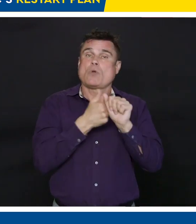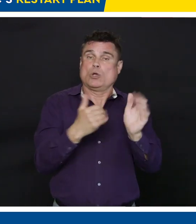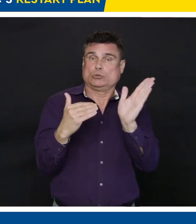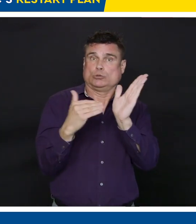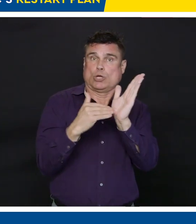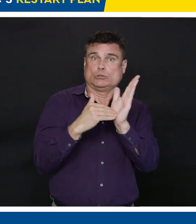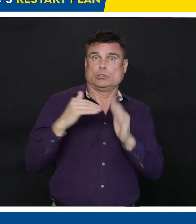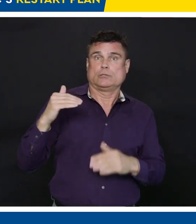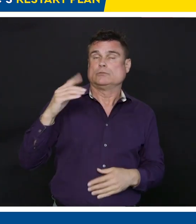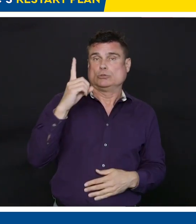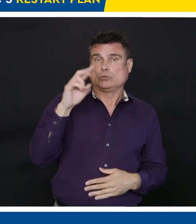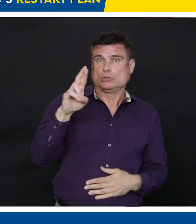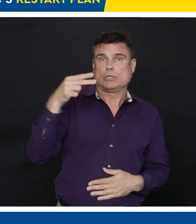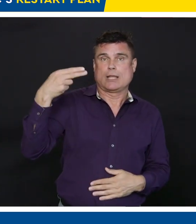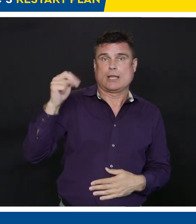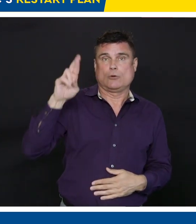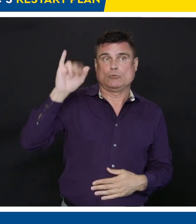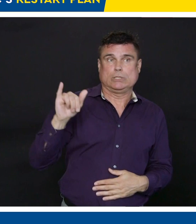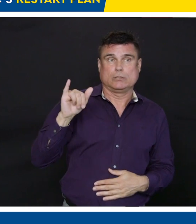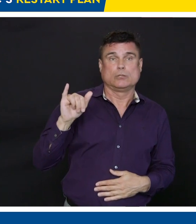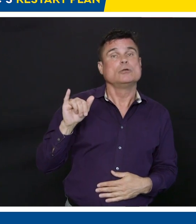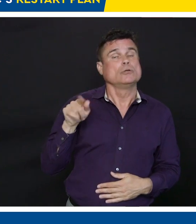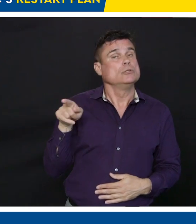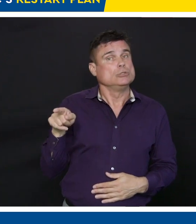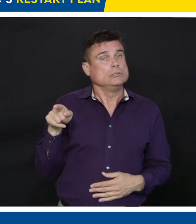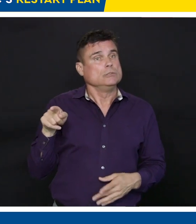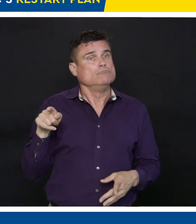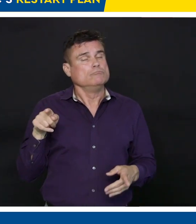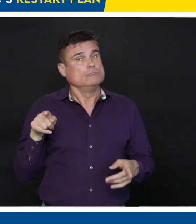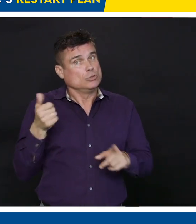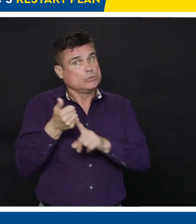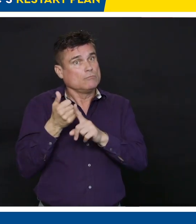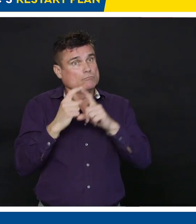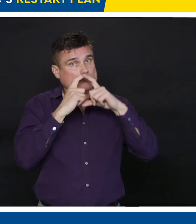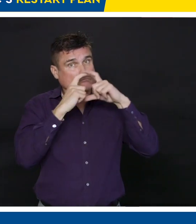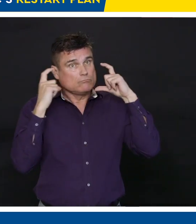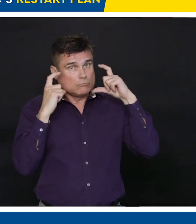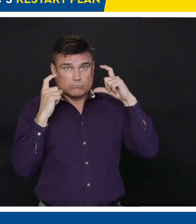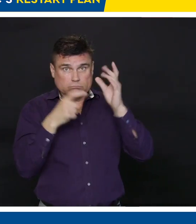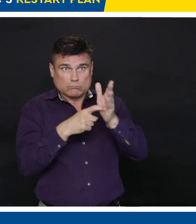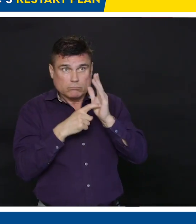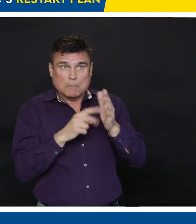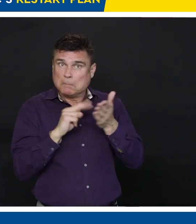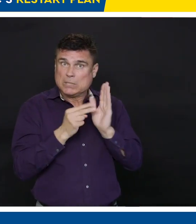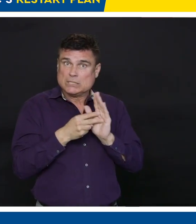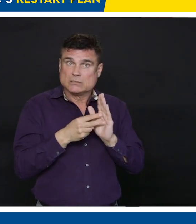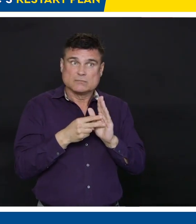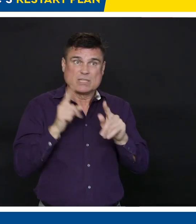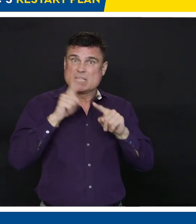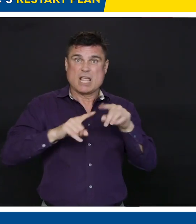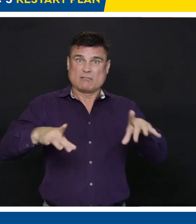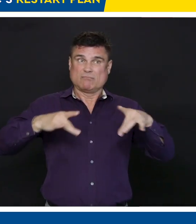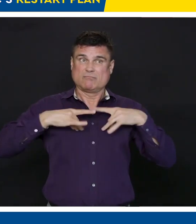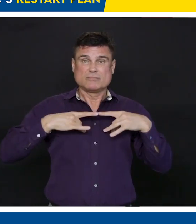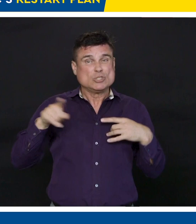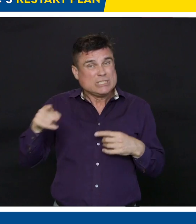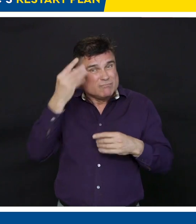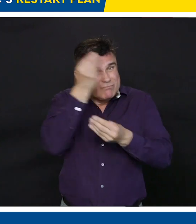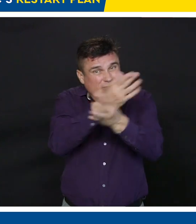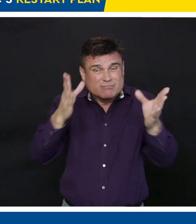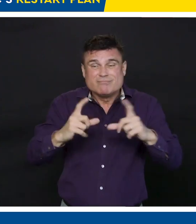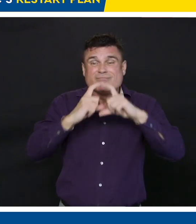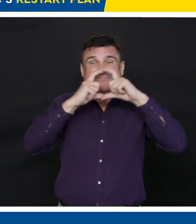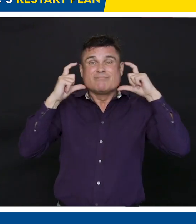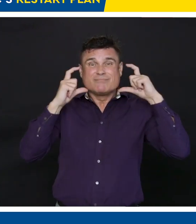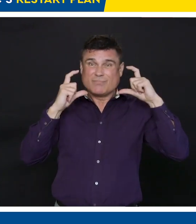protect you necessarily from COVID-19, but it may protect someone else if you happen to be a carrier. So we'll be